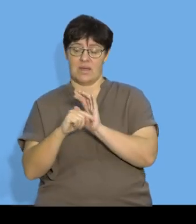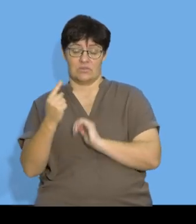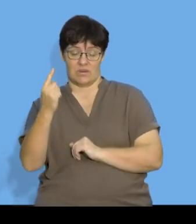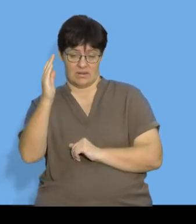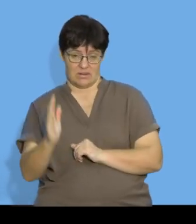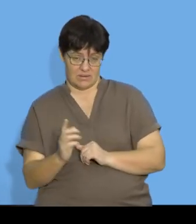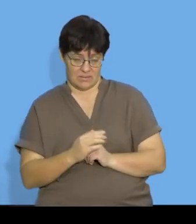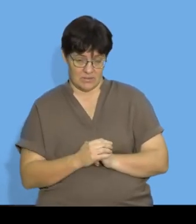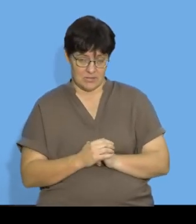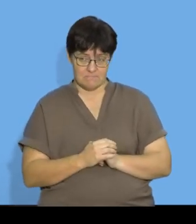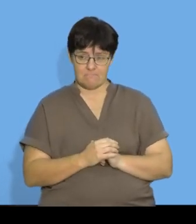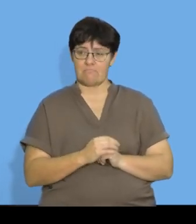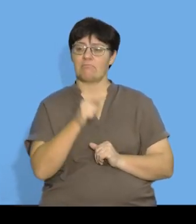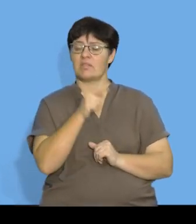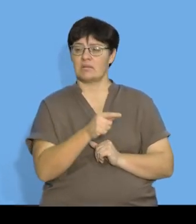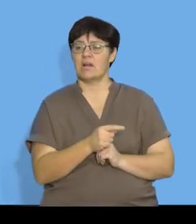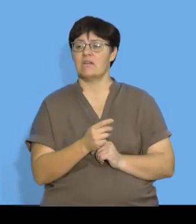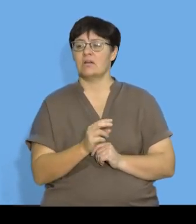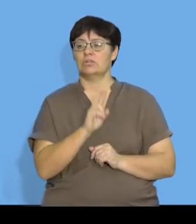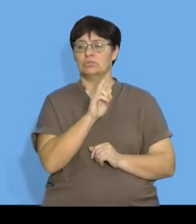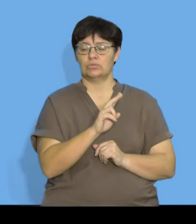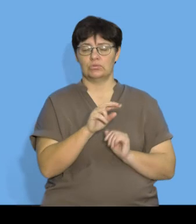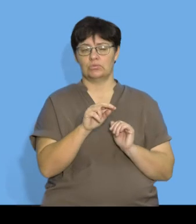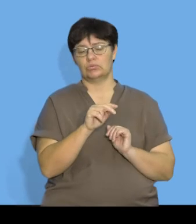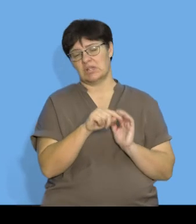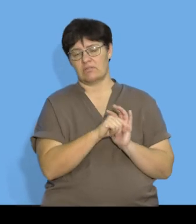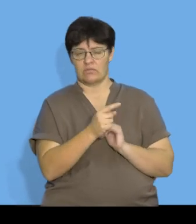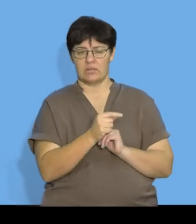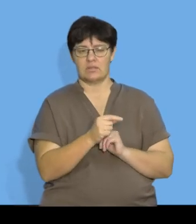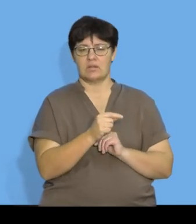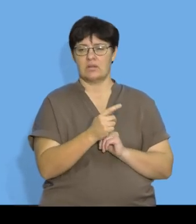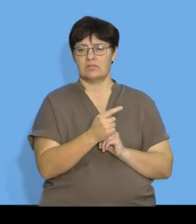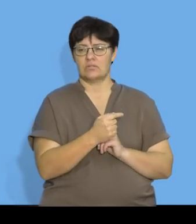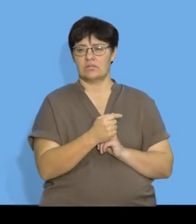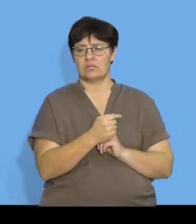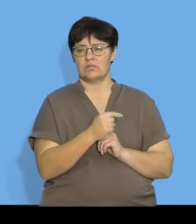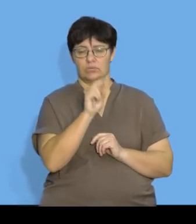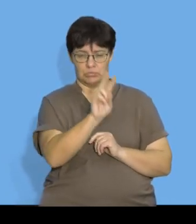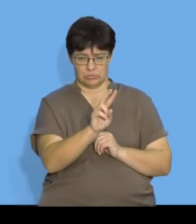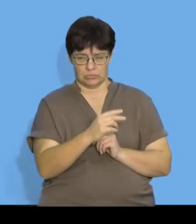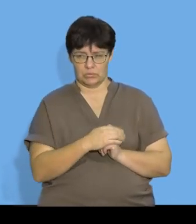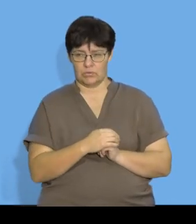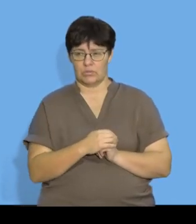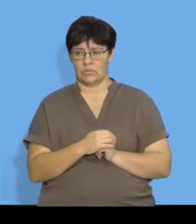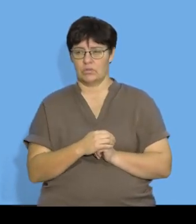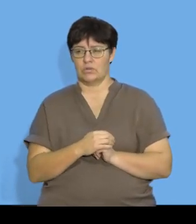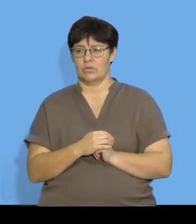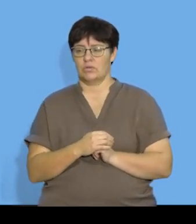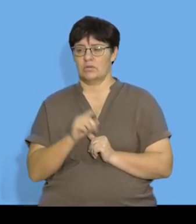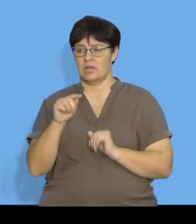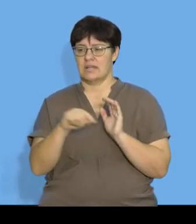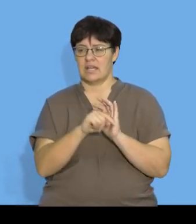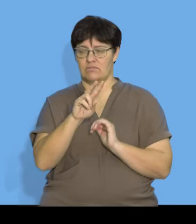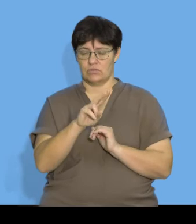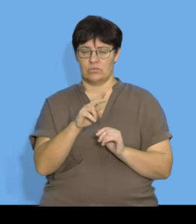so 2 times negative 1 plus 4 will give me 2 negative 2 times